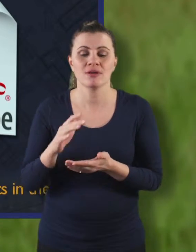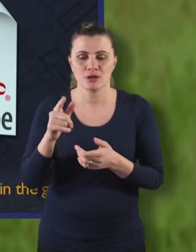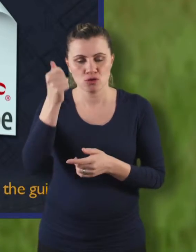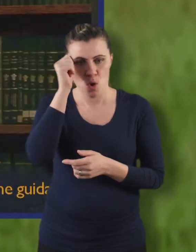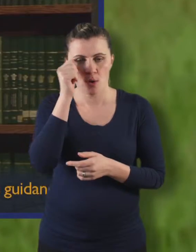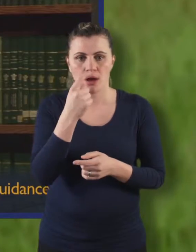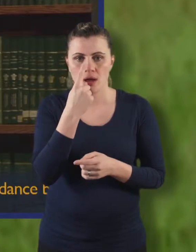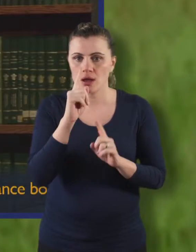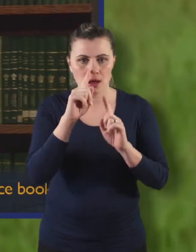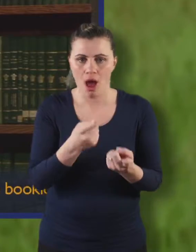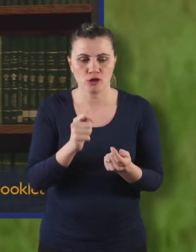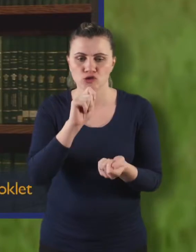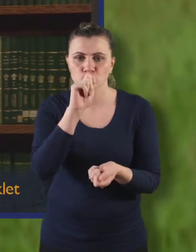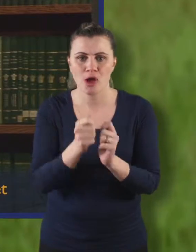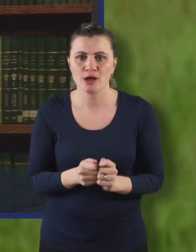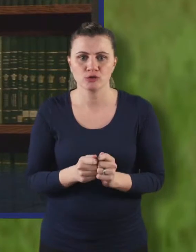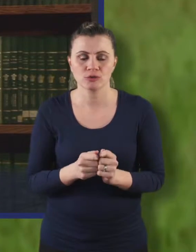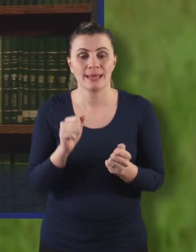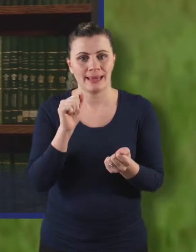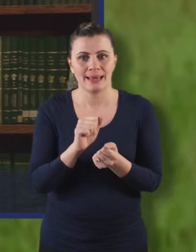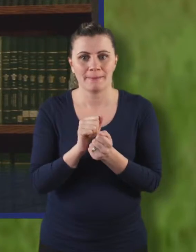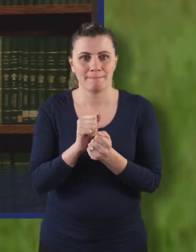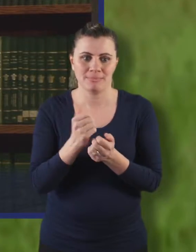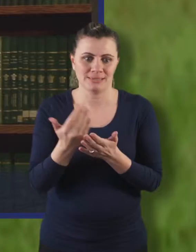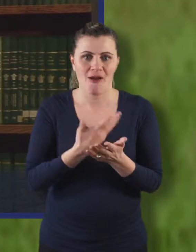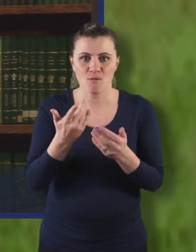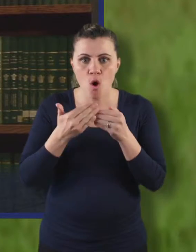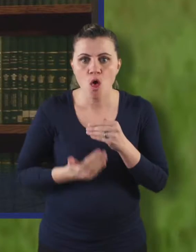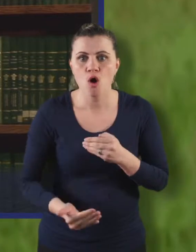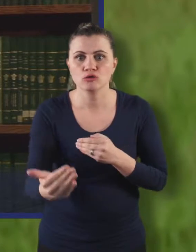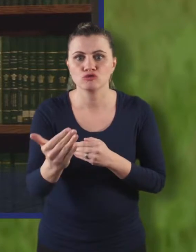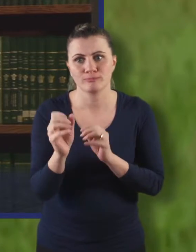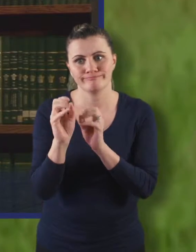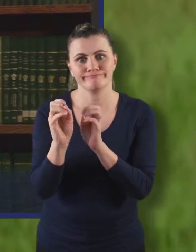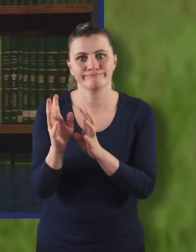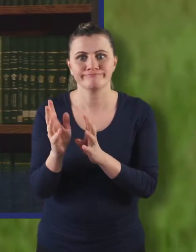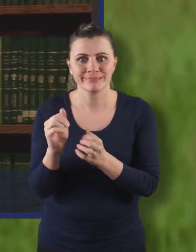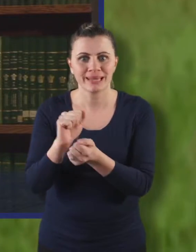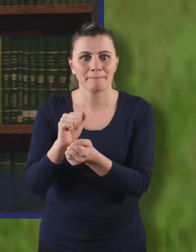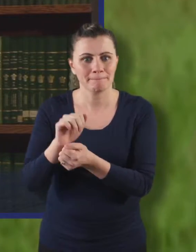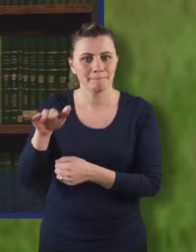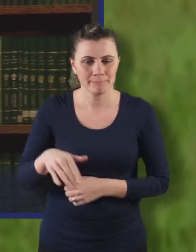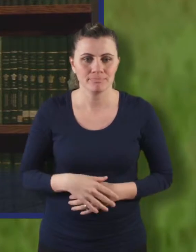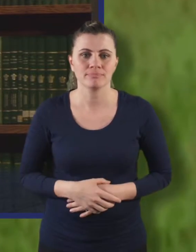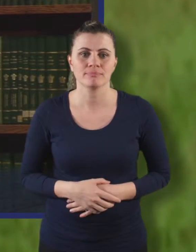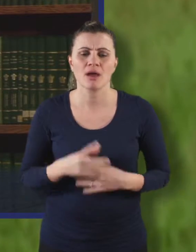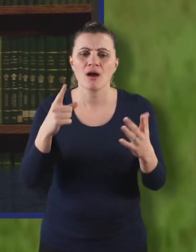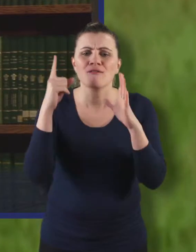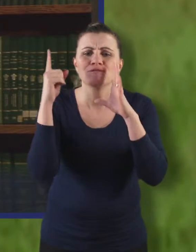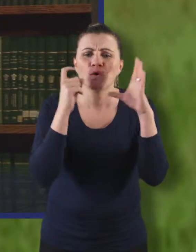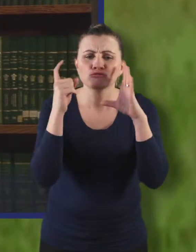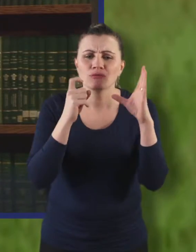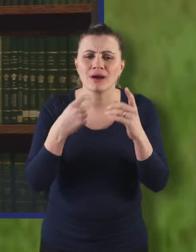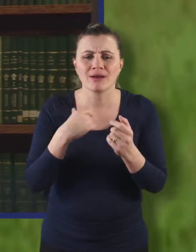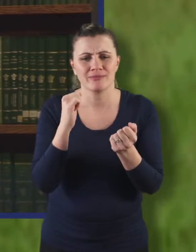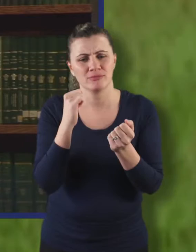-term storage. With photographs, we recommend you keep two versions. Keep the larger TIFF file, which is the high quality version which